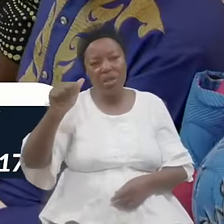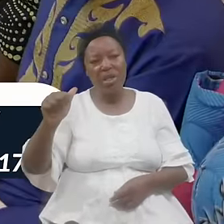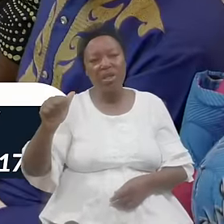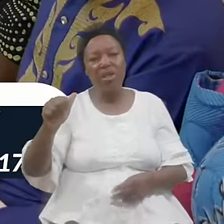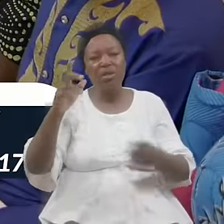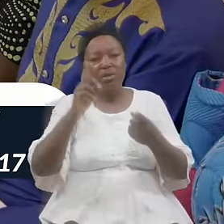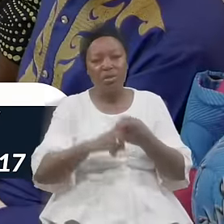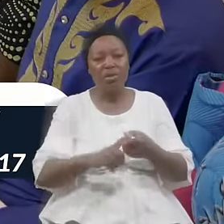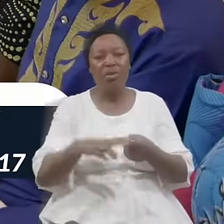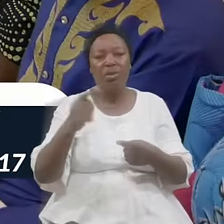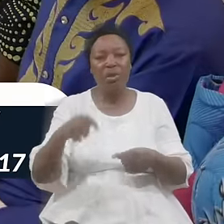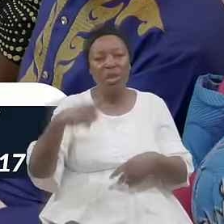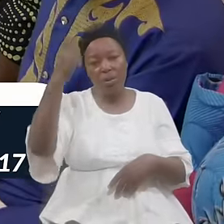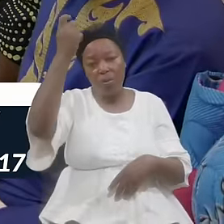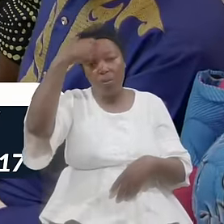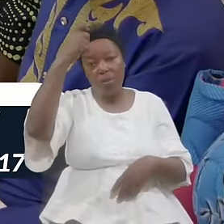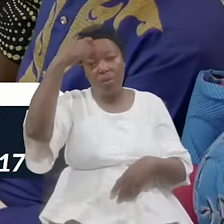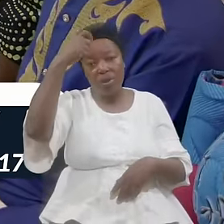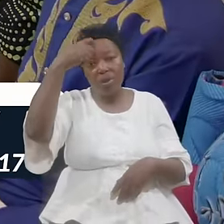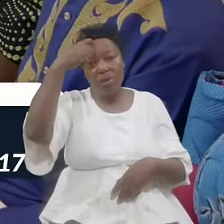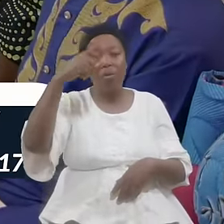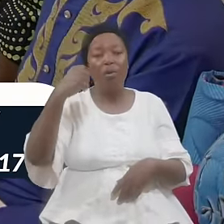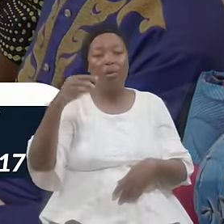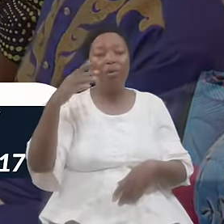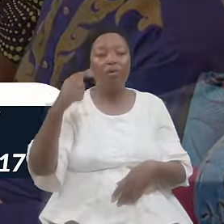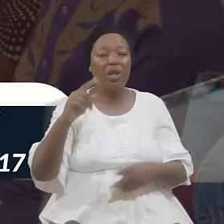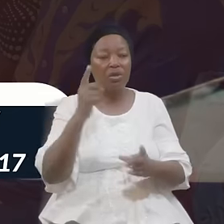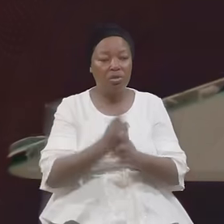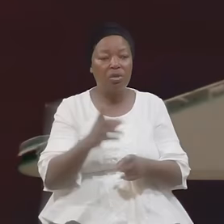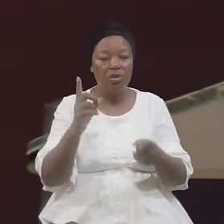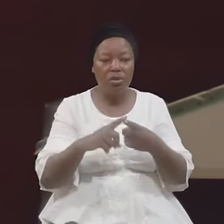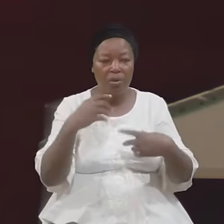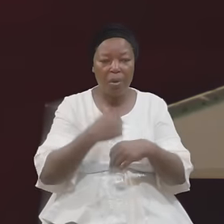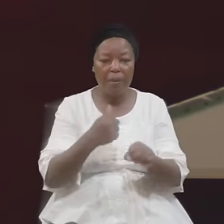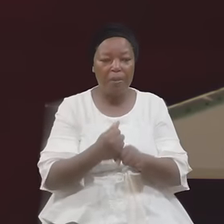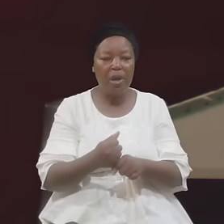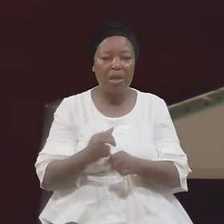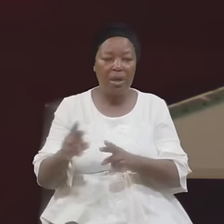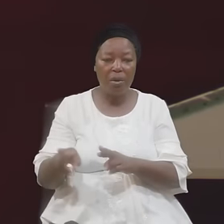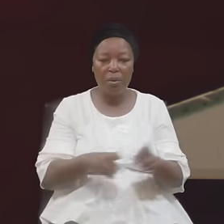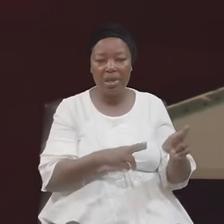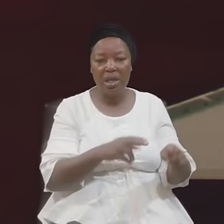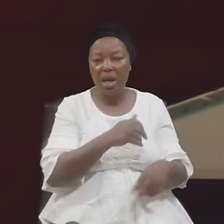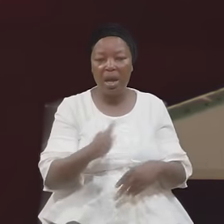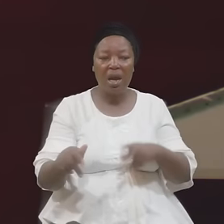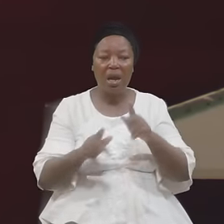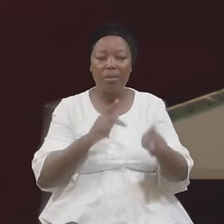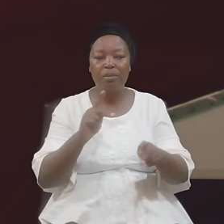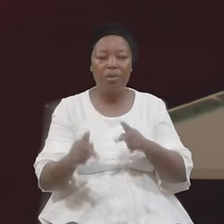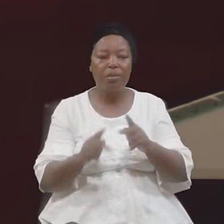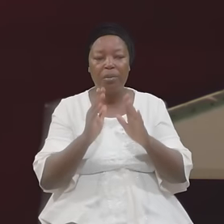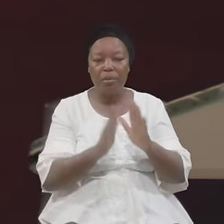To The Wisdom Of The Just To Make Ready A People